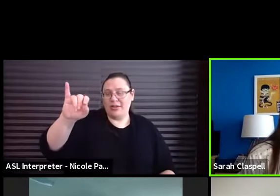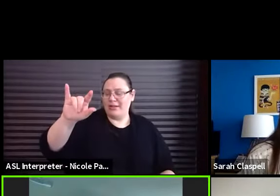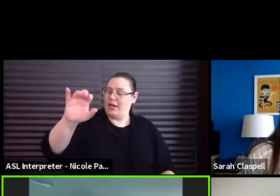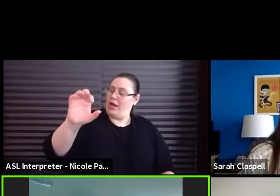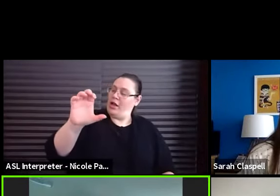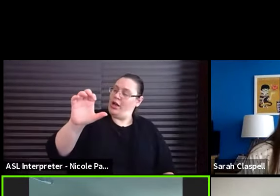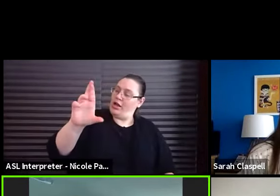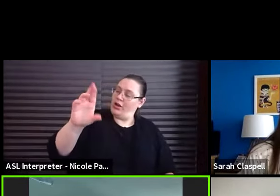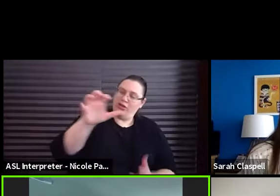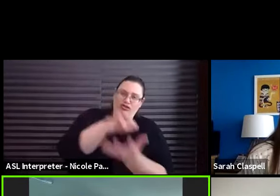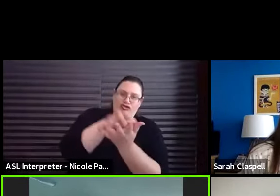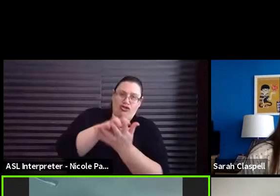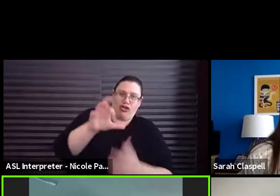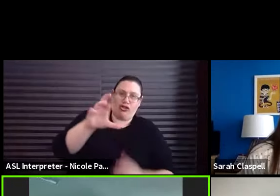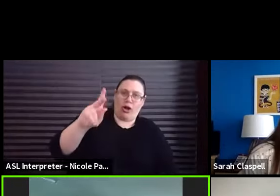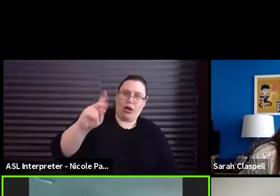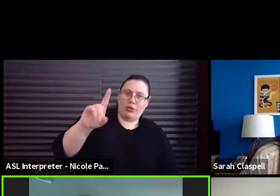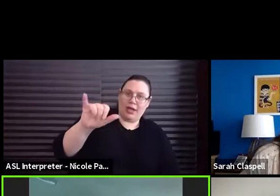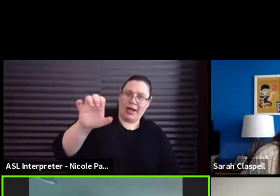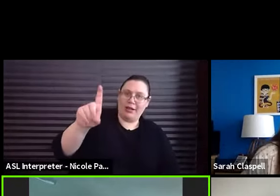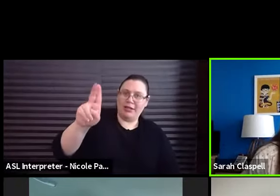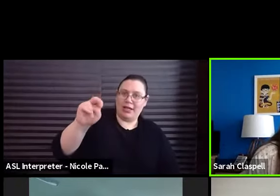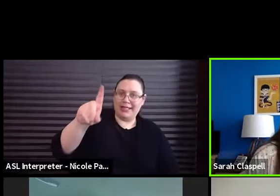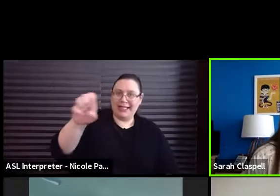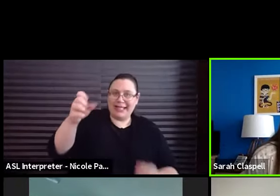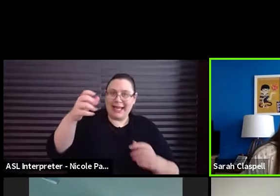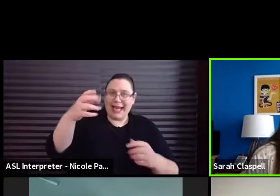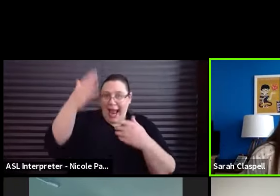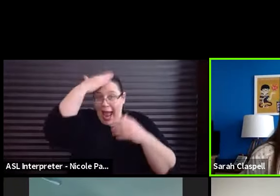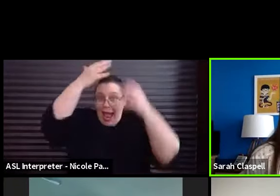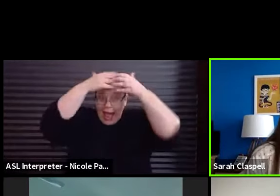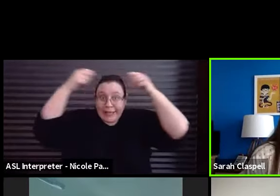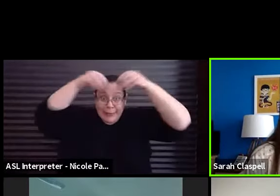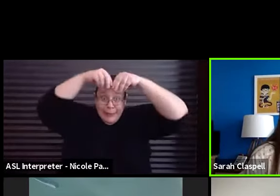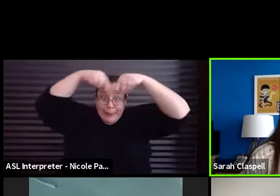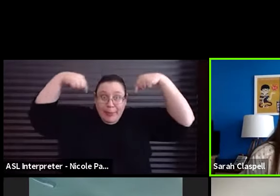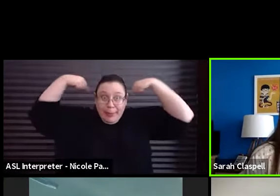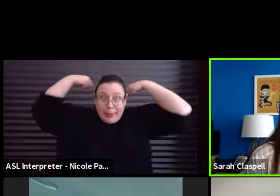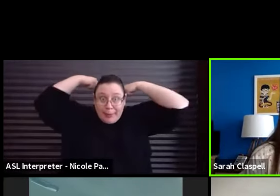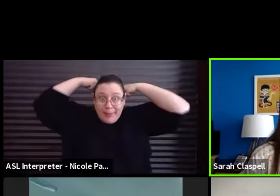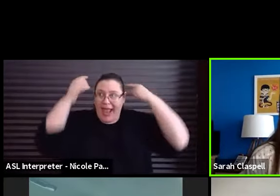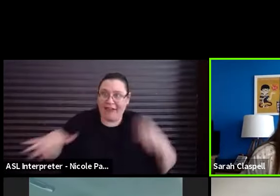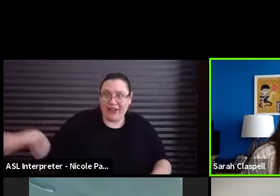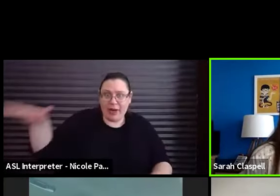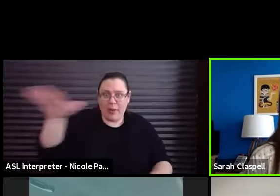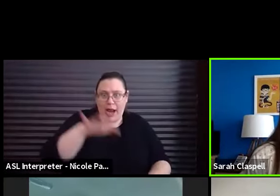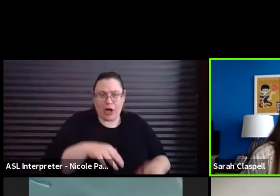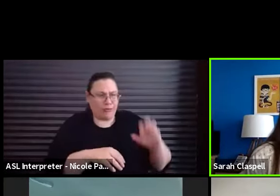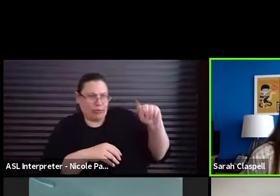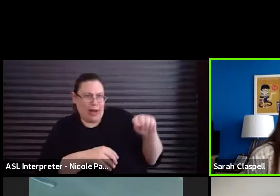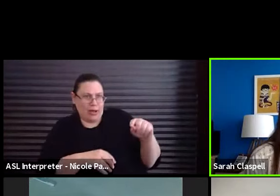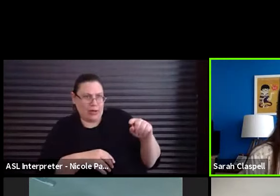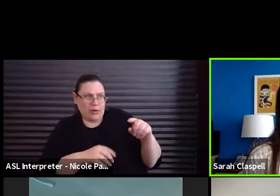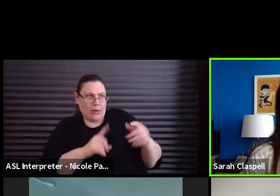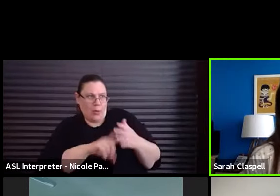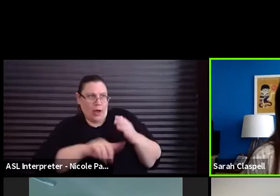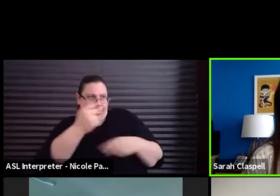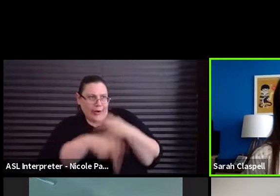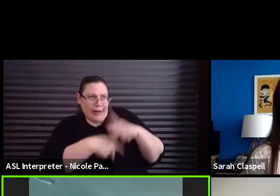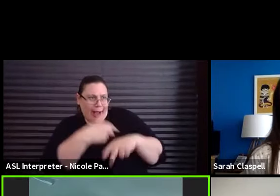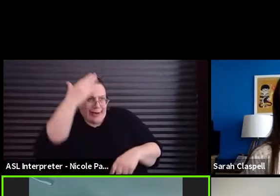Well, what other hat is there? I mean, honestly, I'm just saying a true fact about Brent. This is something you do and you look good.